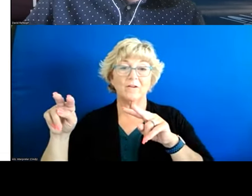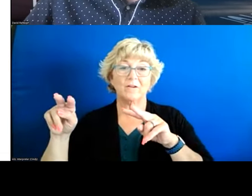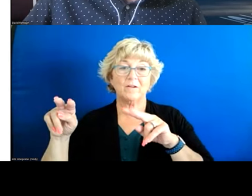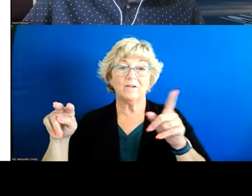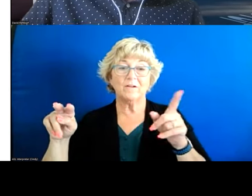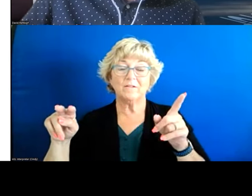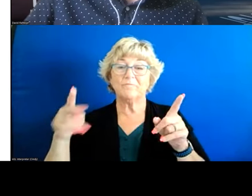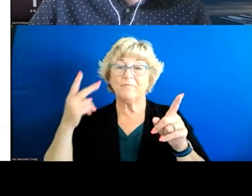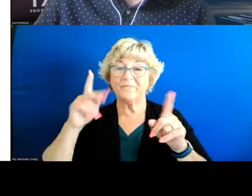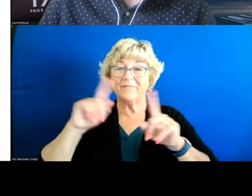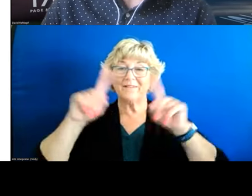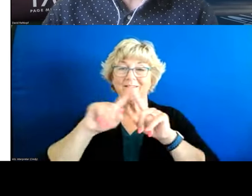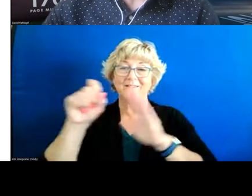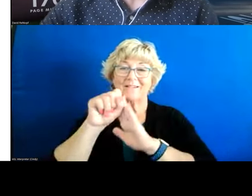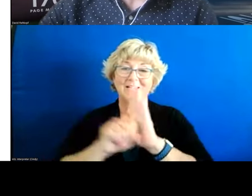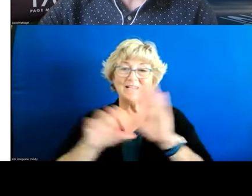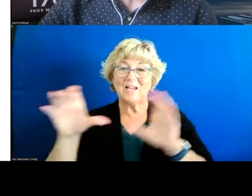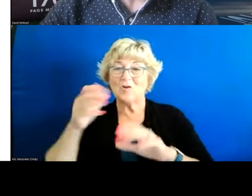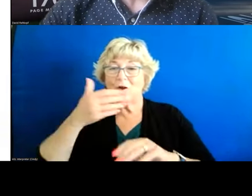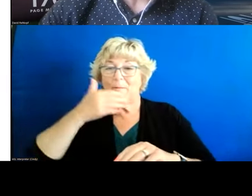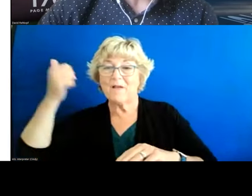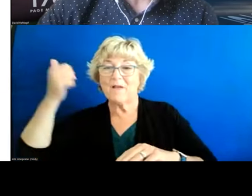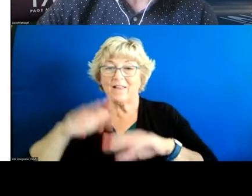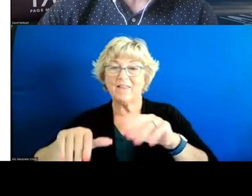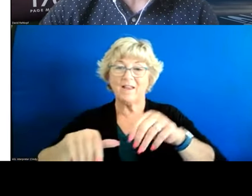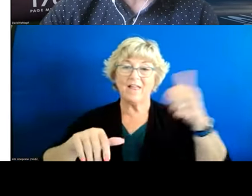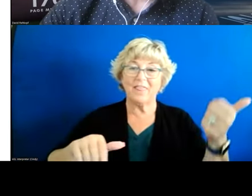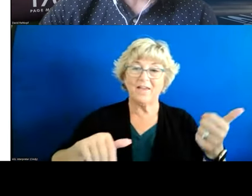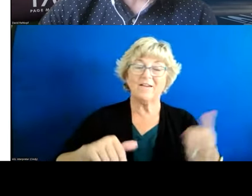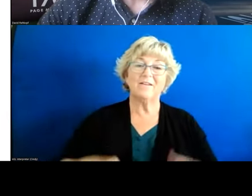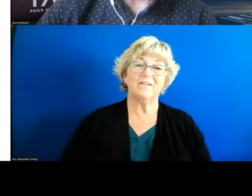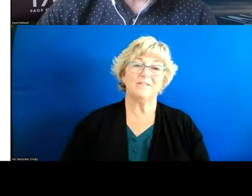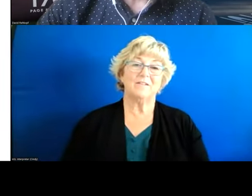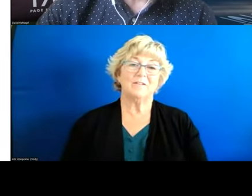how different states will be doing better than others in productivity okay next slide